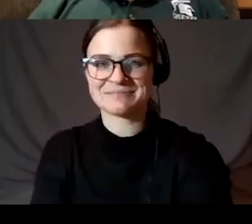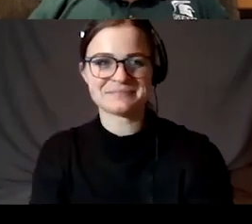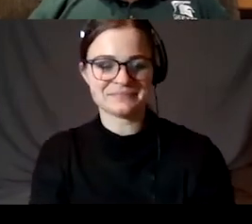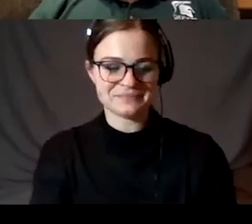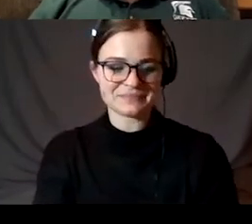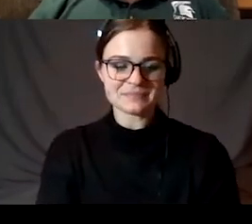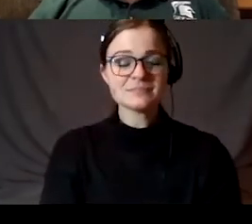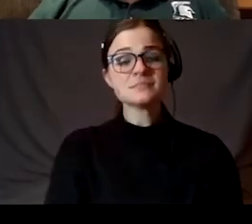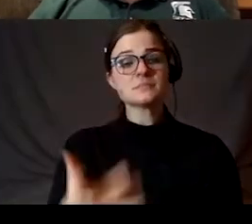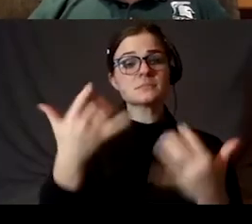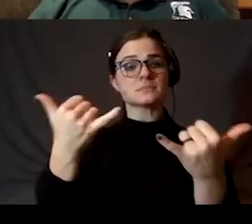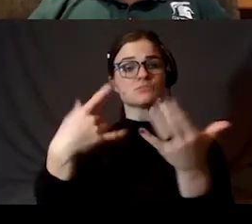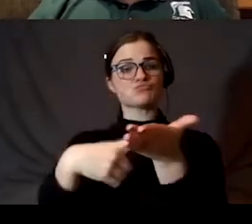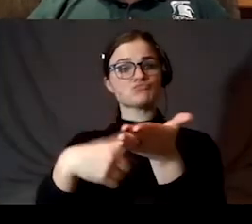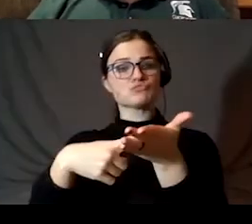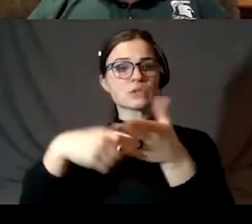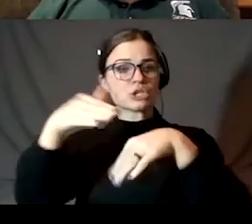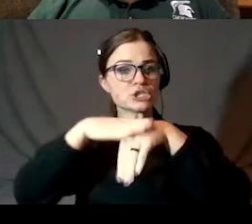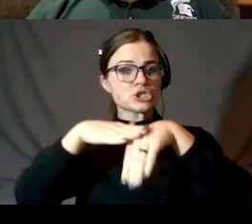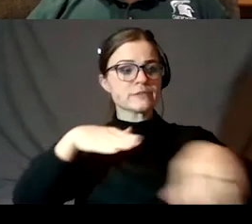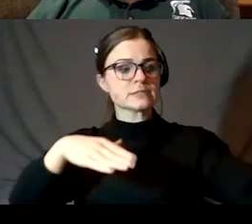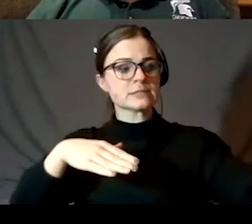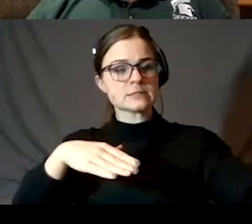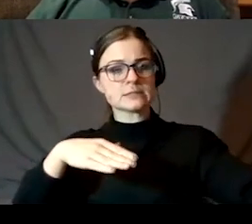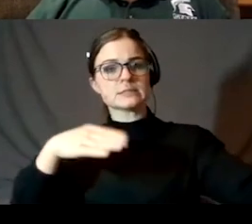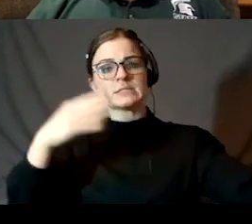So now let's talk about the surface of the Moon. Um,